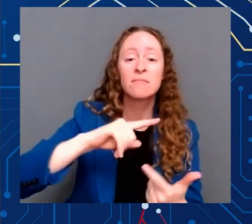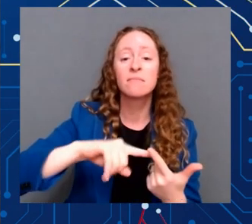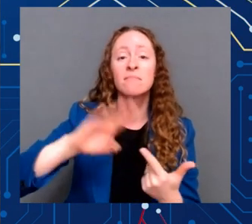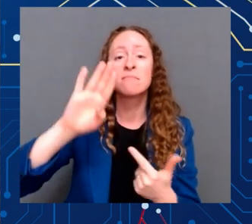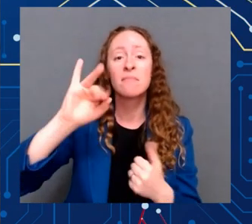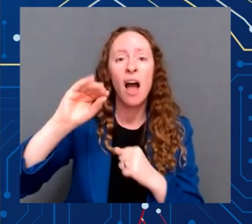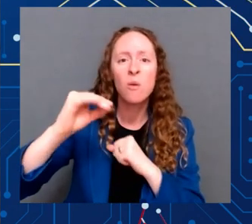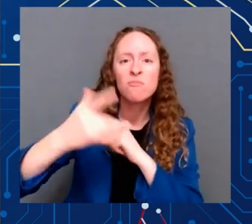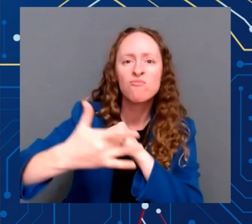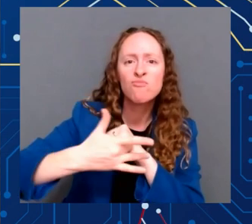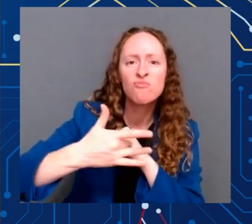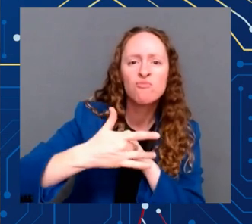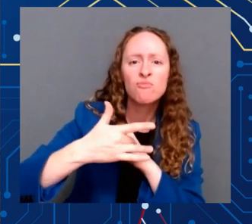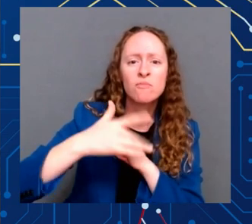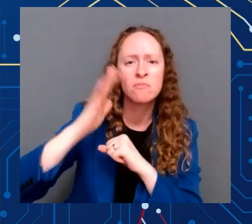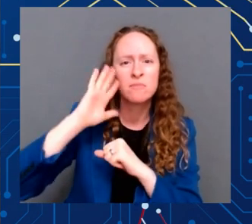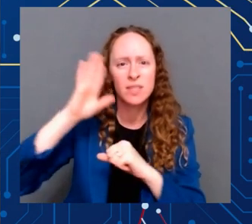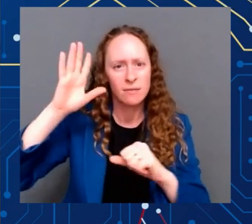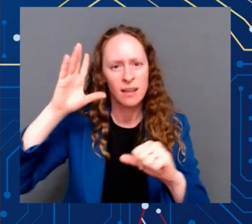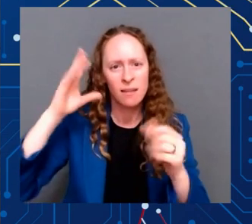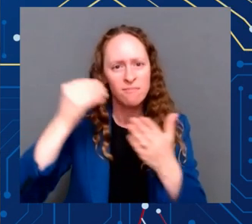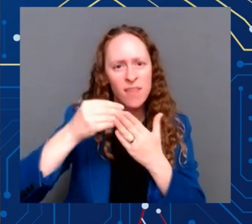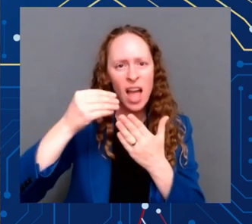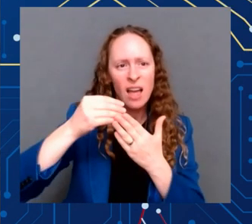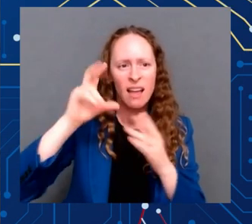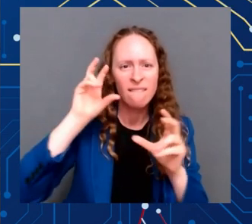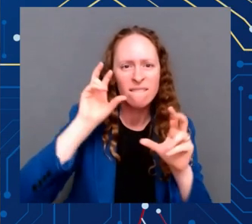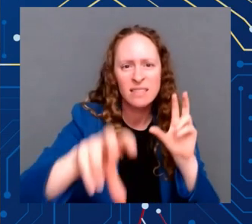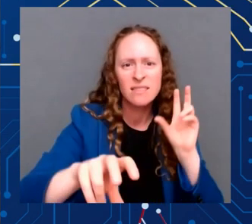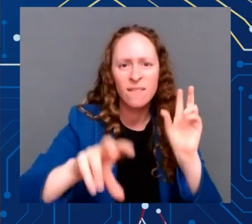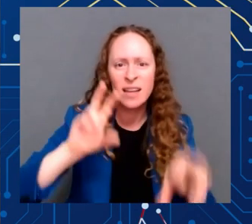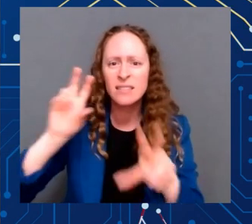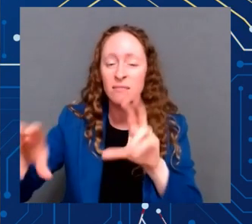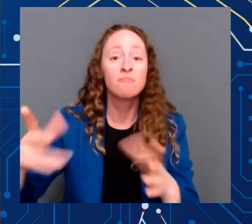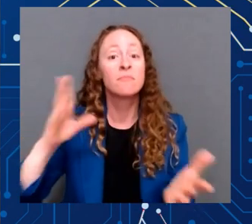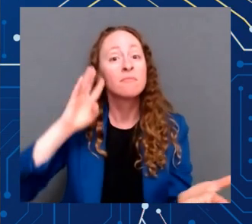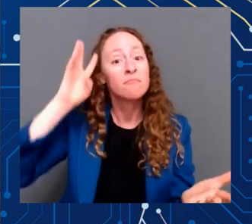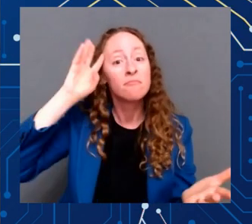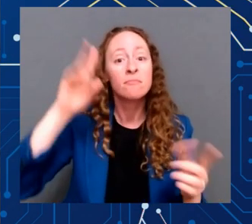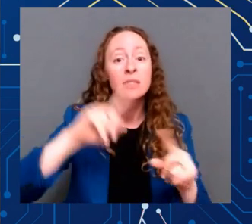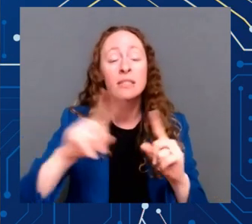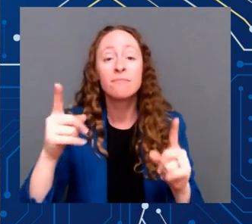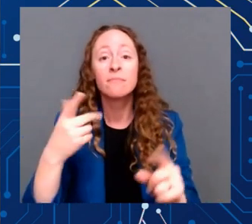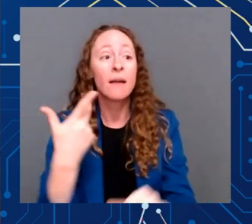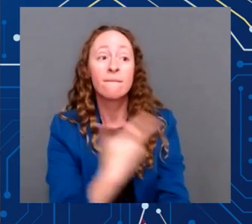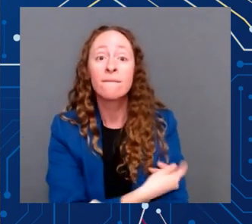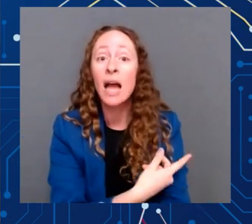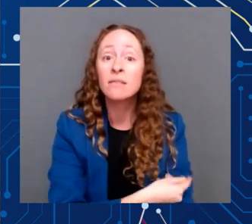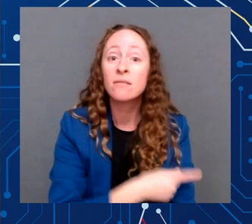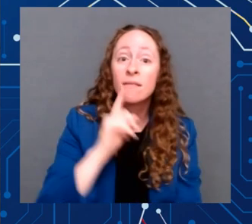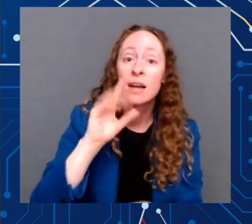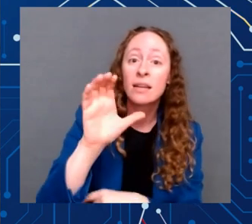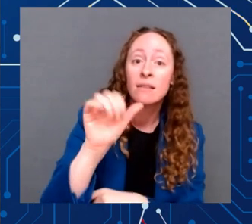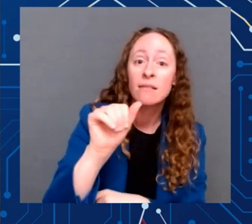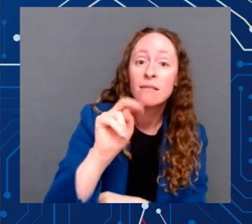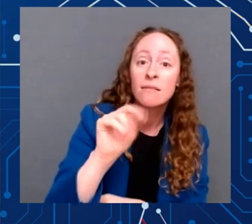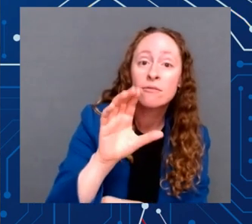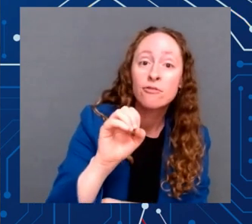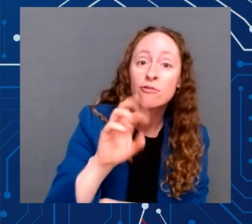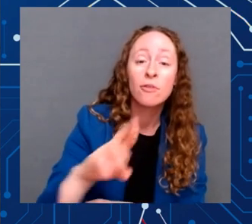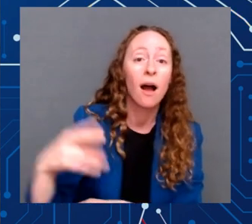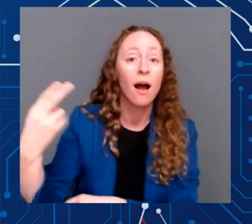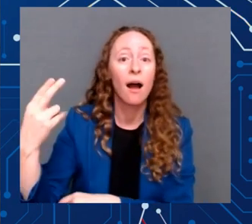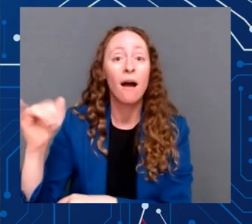that will deliver vaccines for cancer cures, for HIV, invent the next-gen big things that hadn't even been imagined yet.